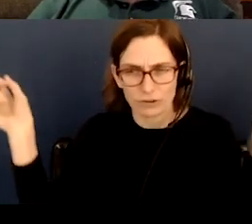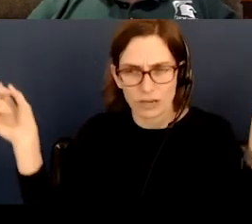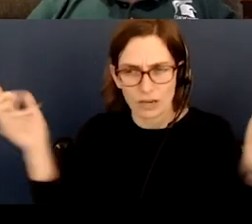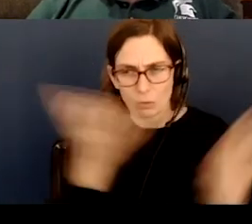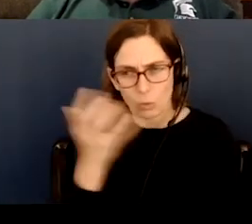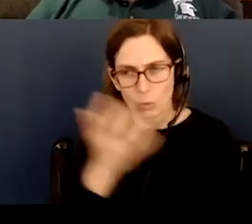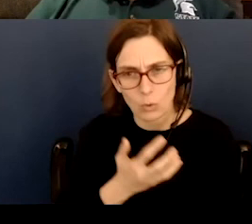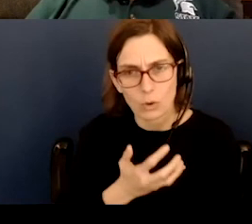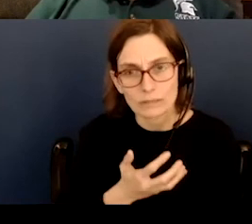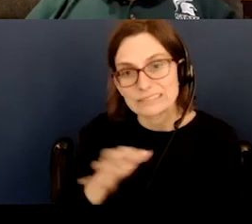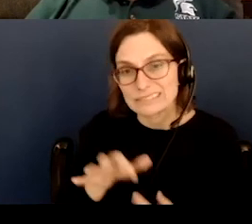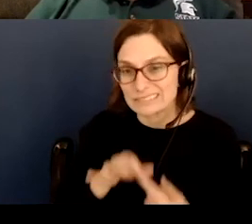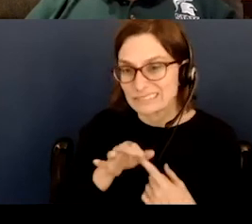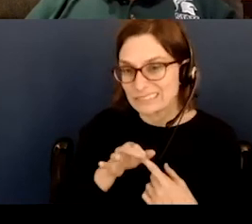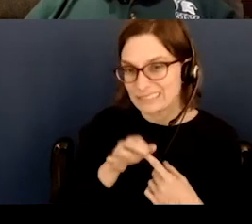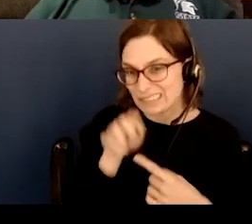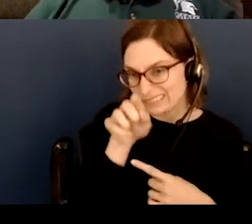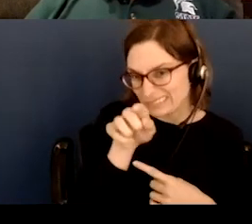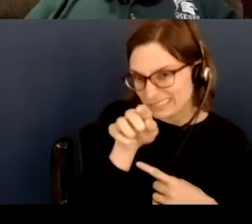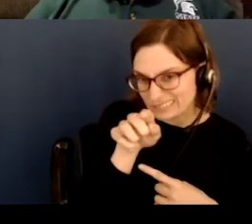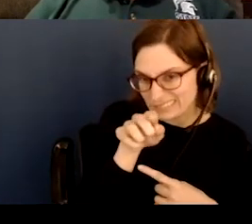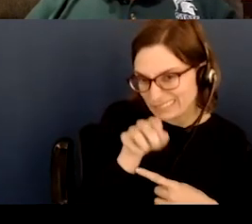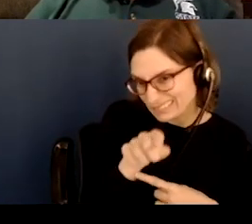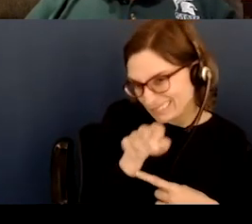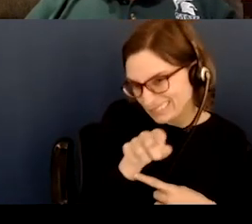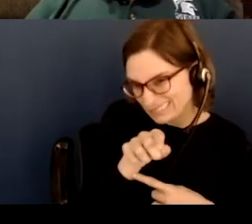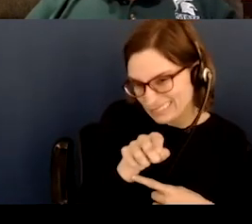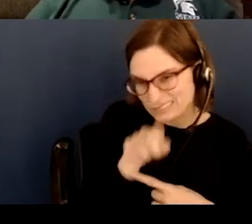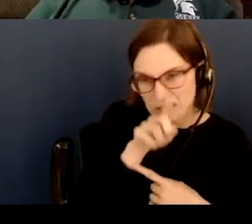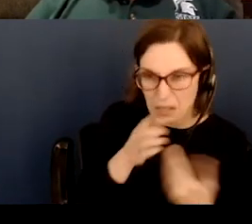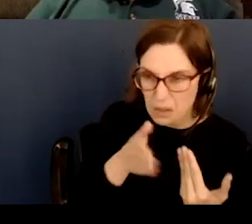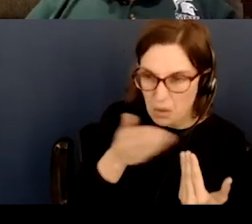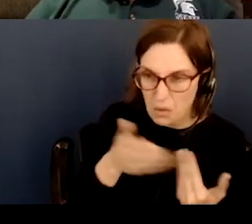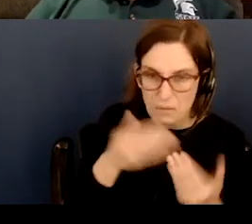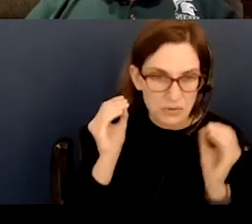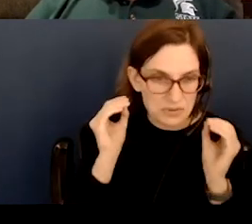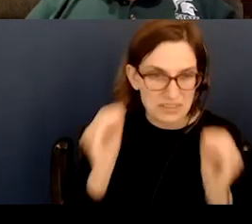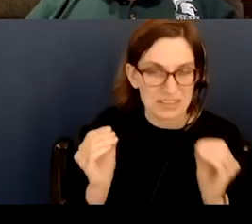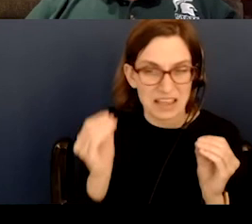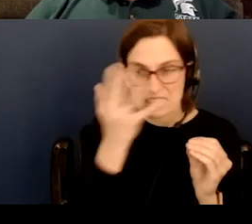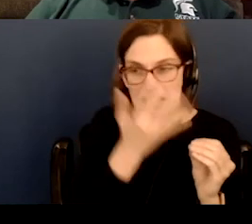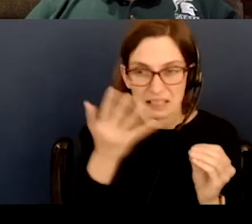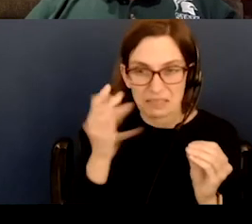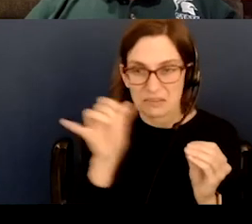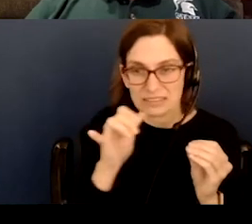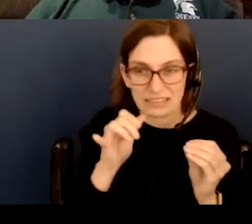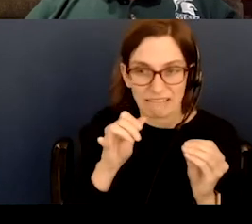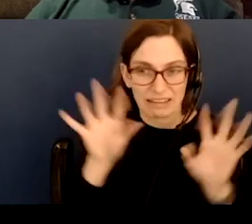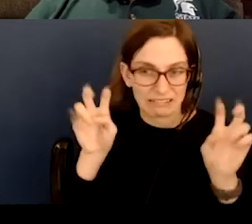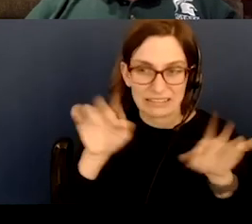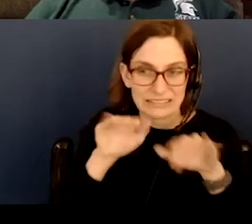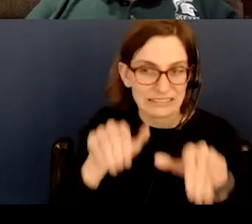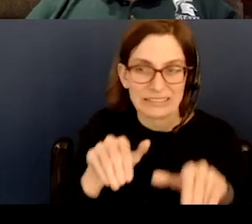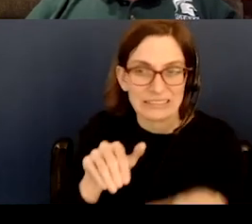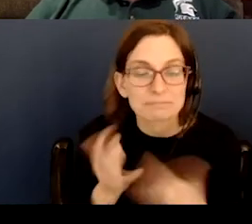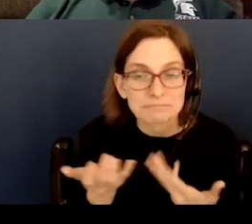except for here. And maybe here, there is nothing that looks remotely like a sea. It is almost